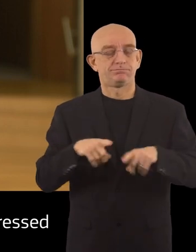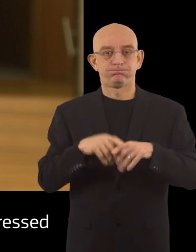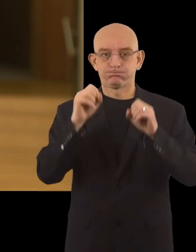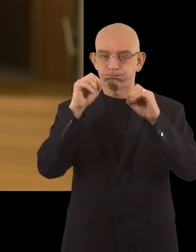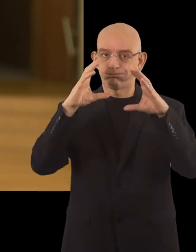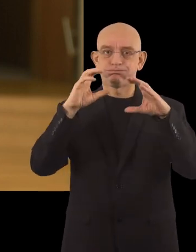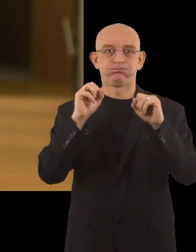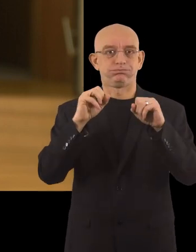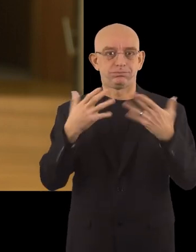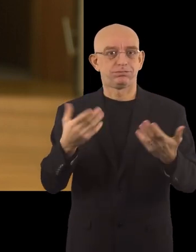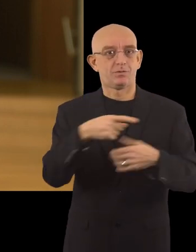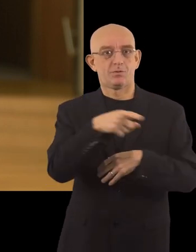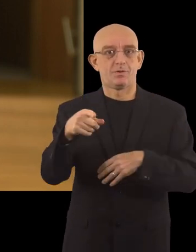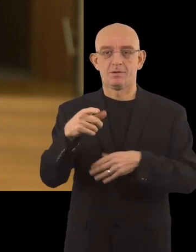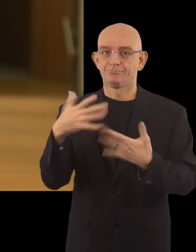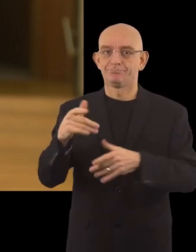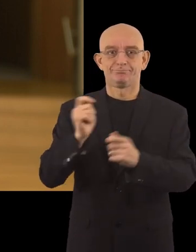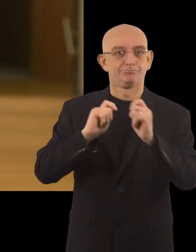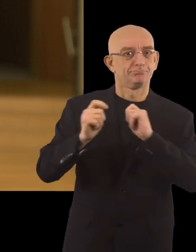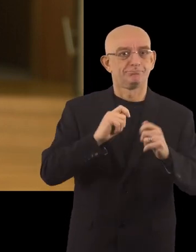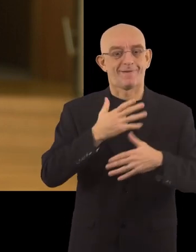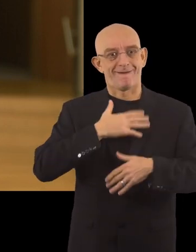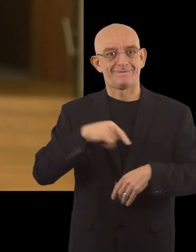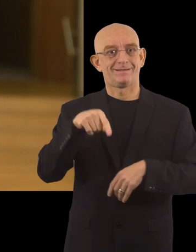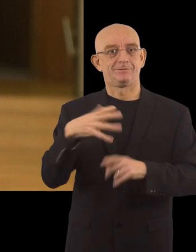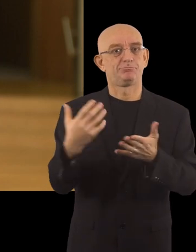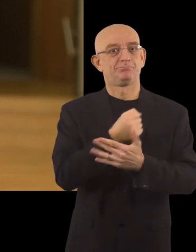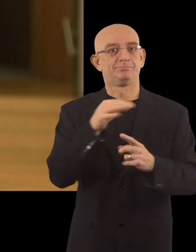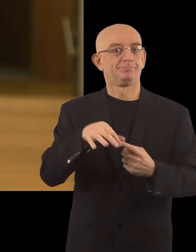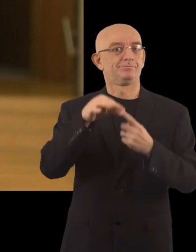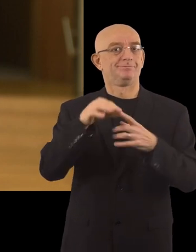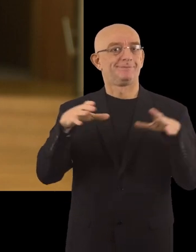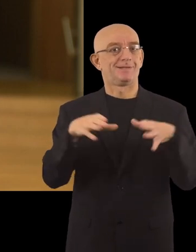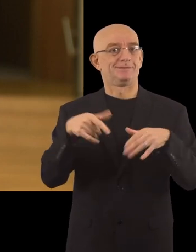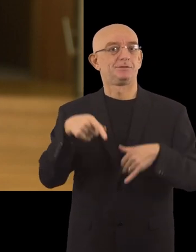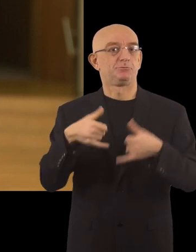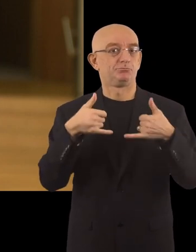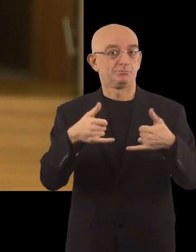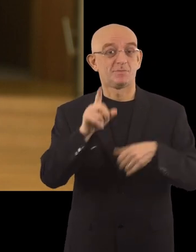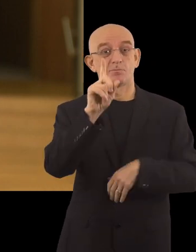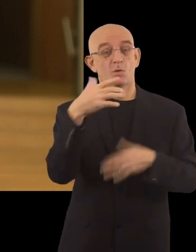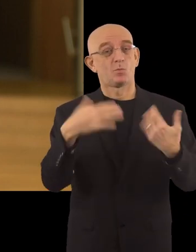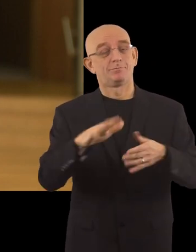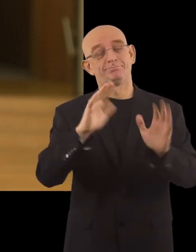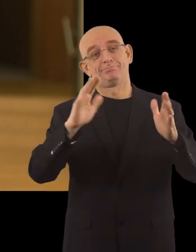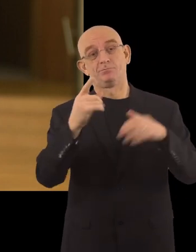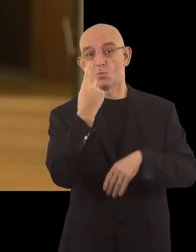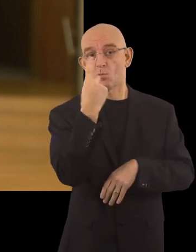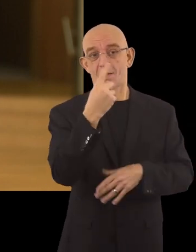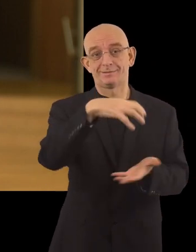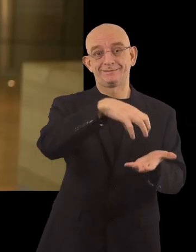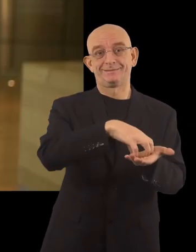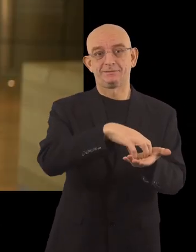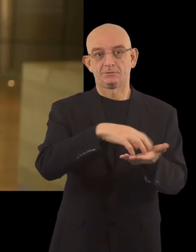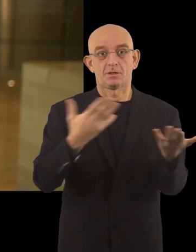impressed by all the applications, notably for this special category. However, one city really stands